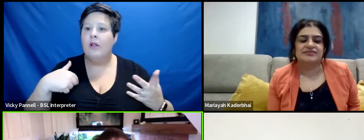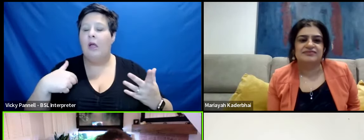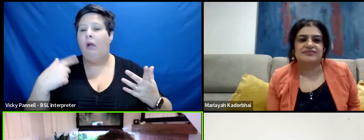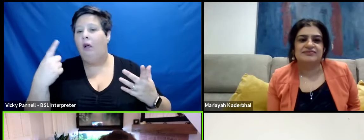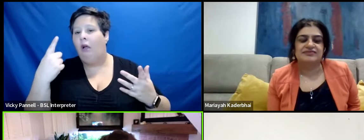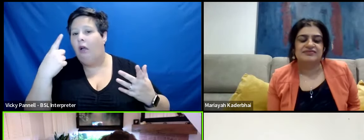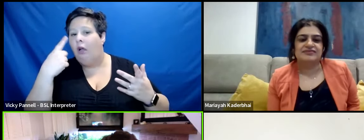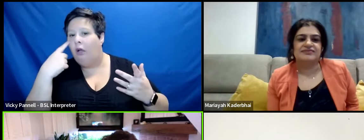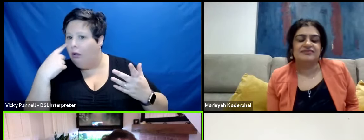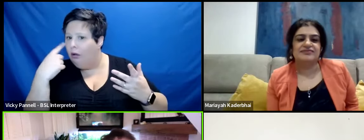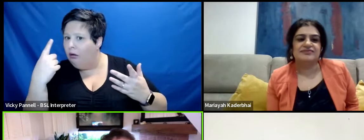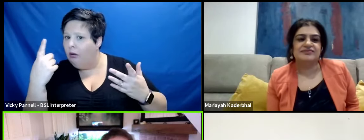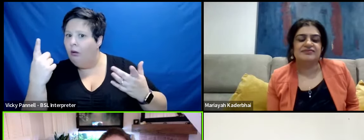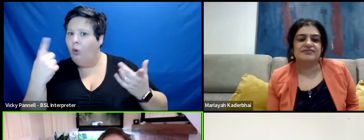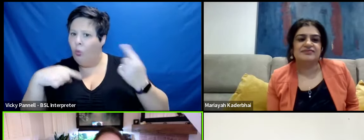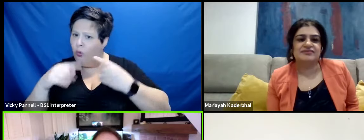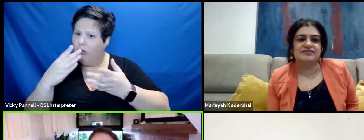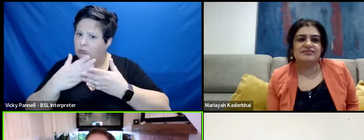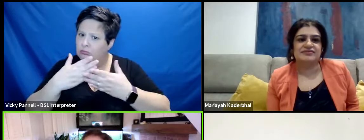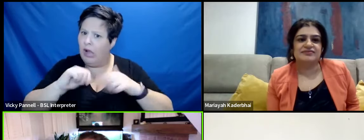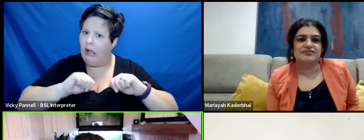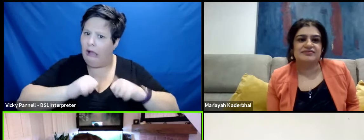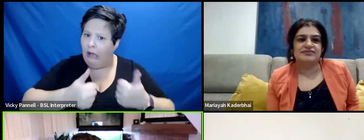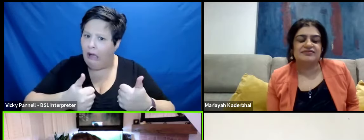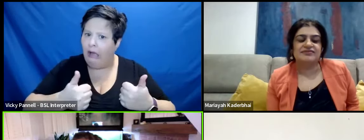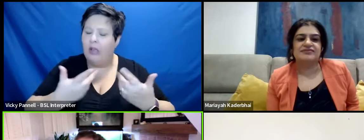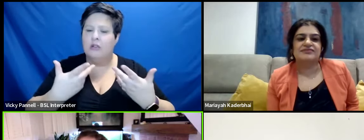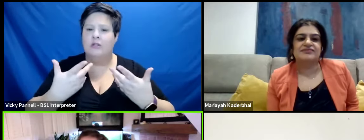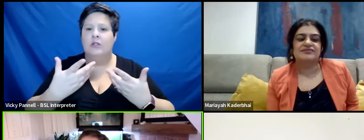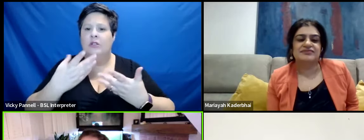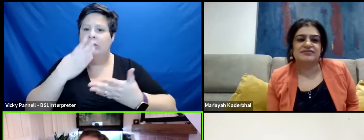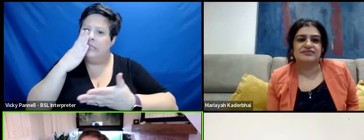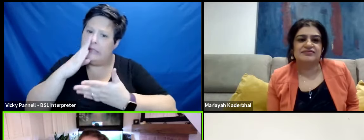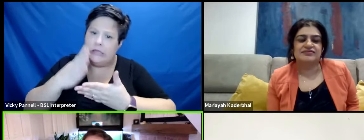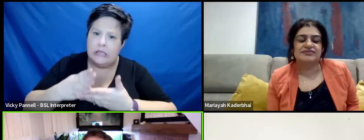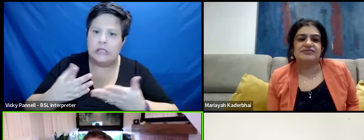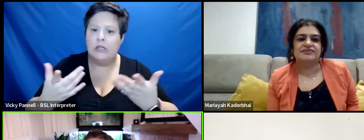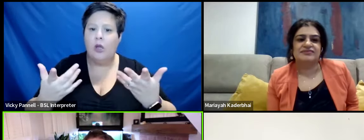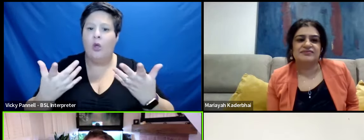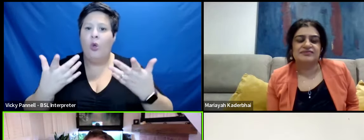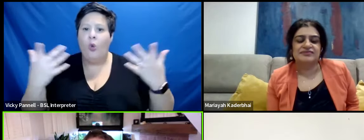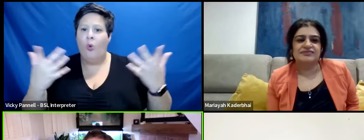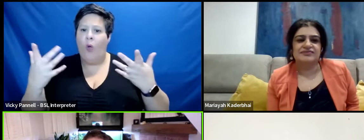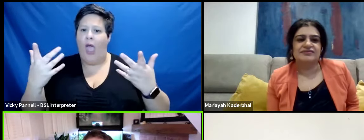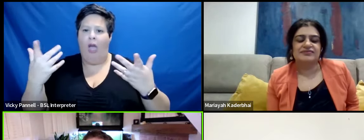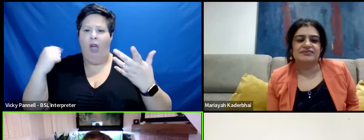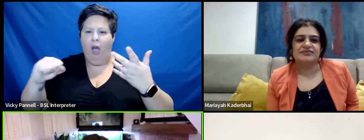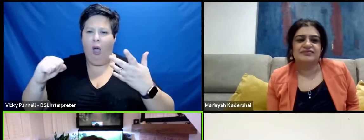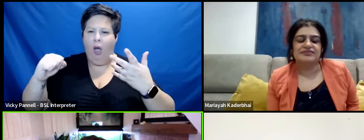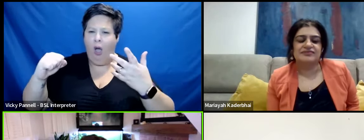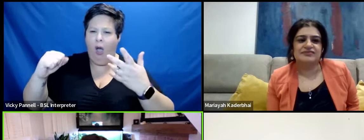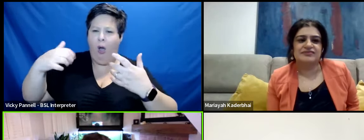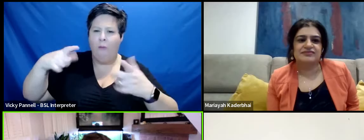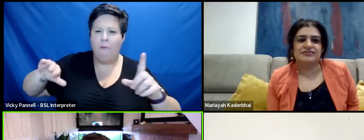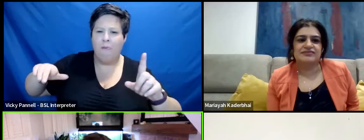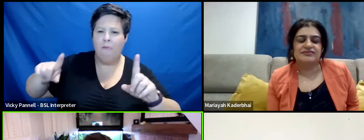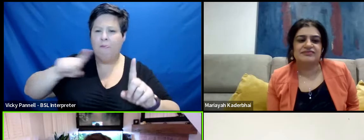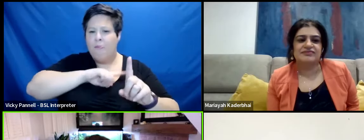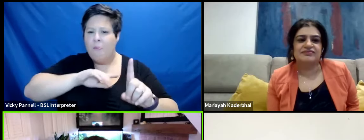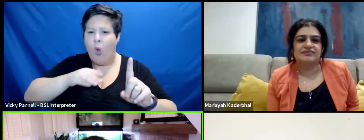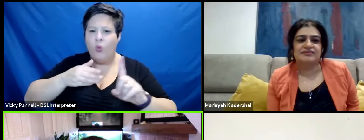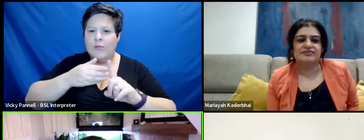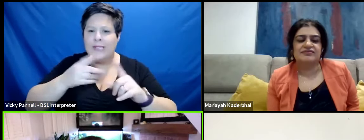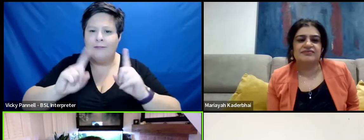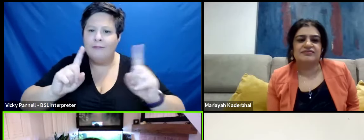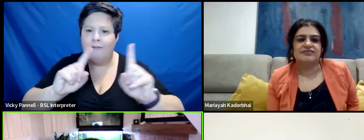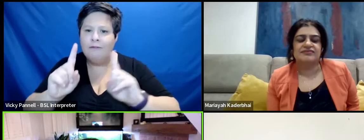are we kind are we being sincere or where are our motives from I think to be in that position is a